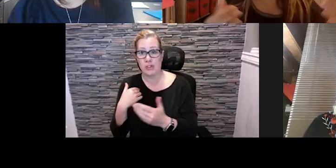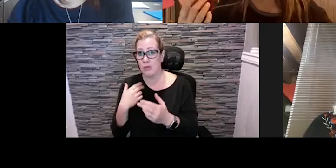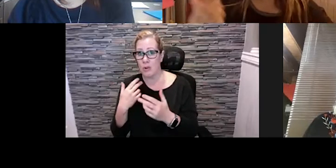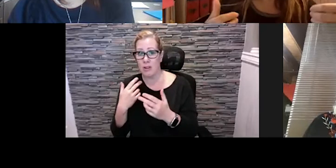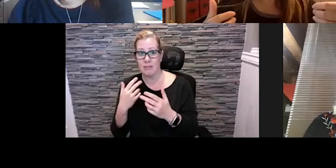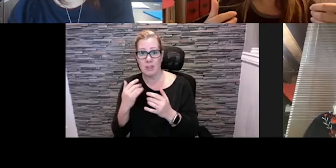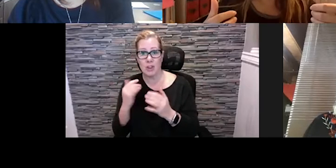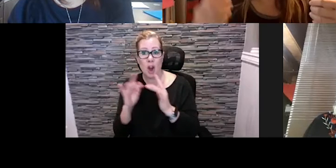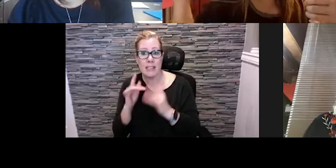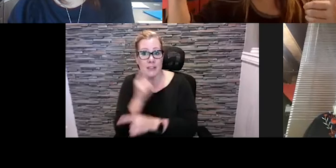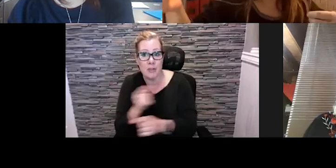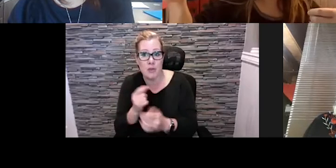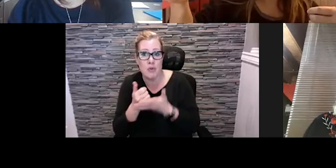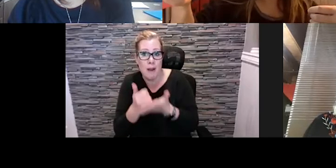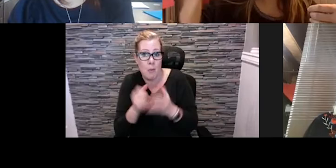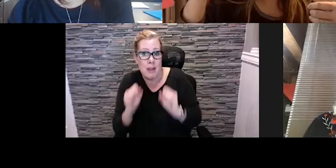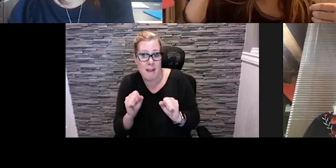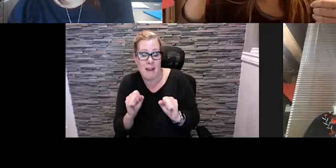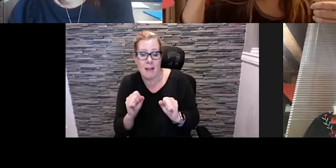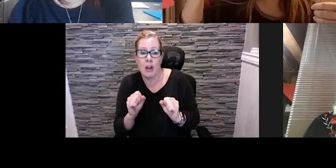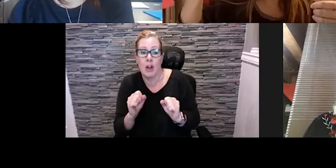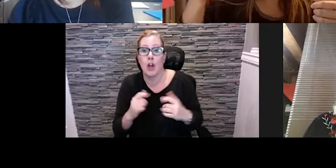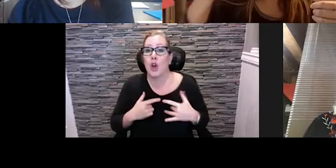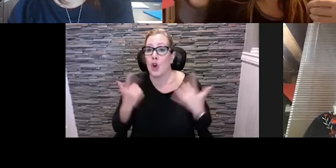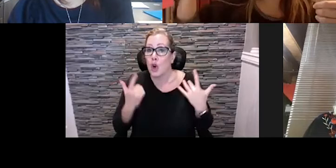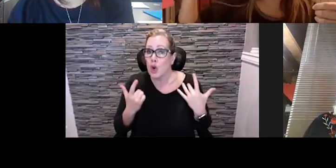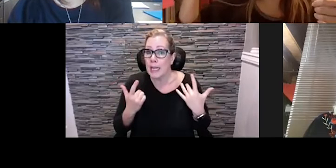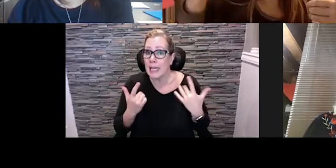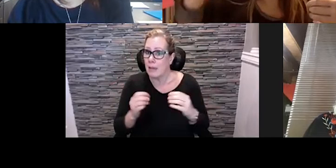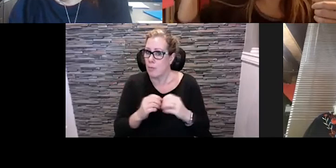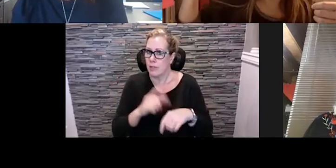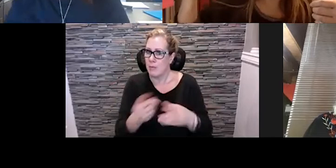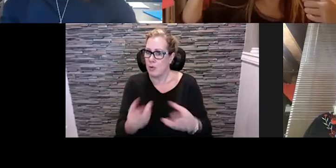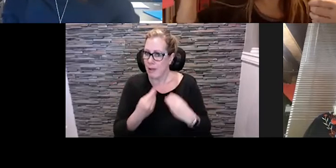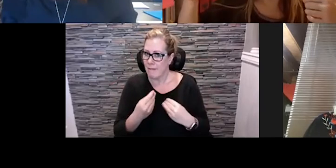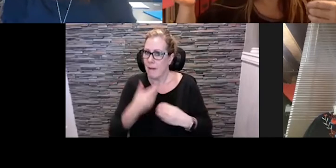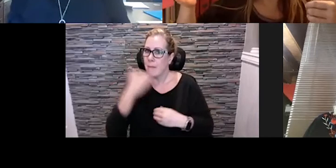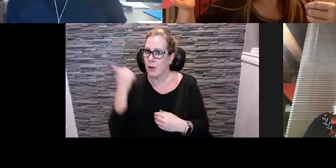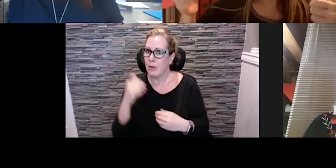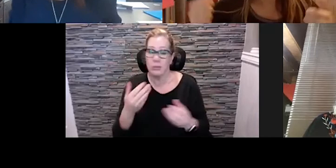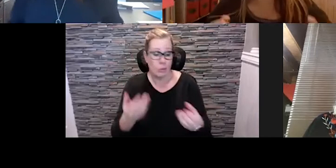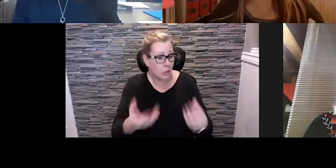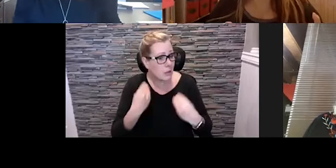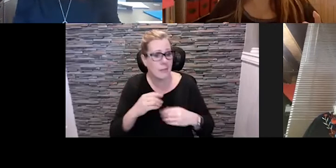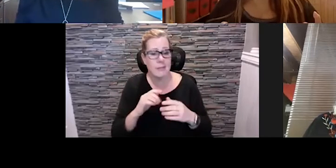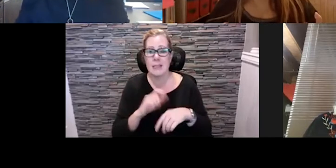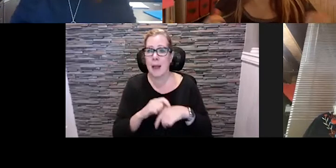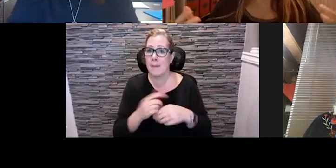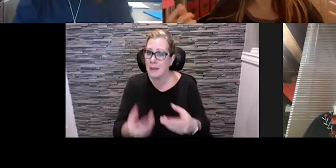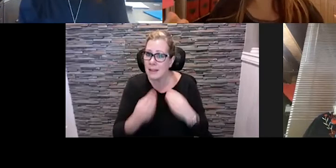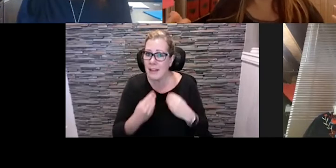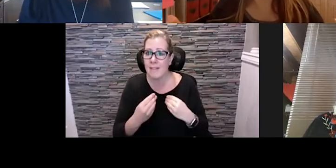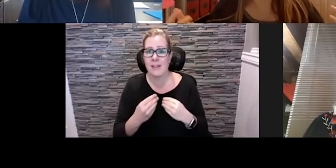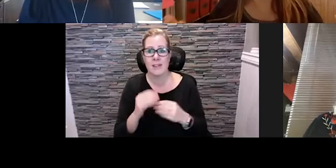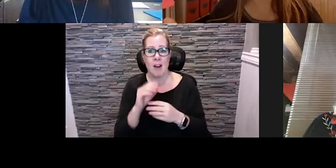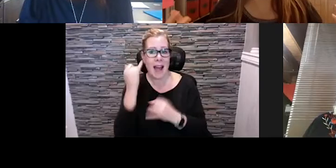into the loop early. Time is good. The more time, the more runway. It's better. And